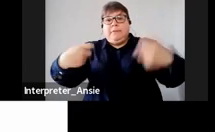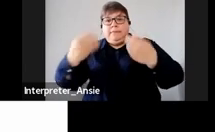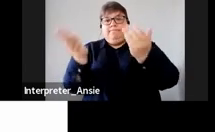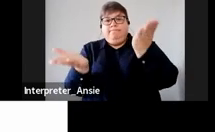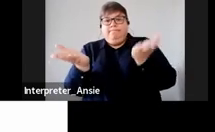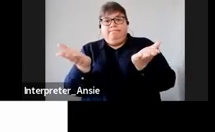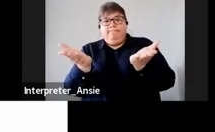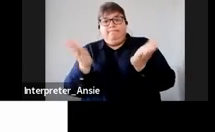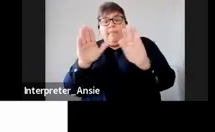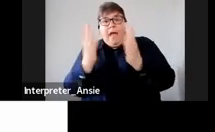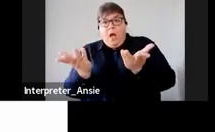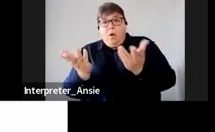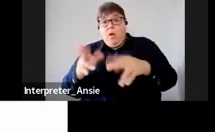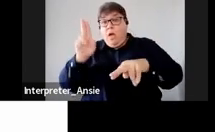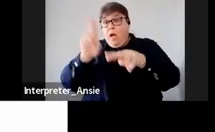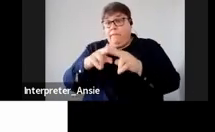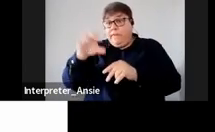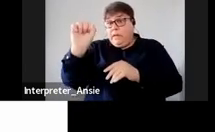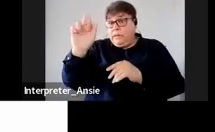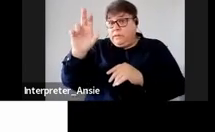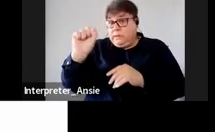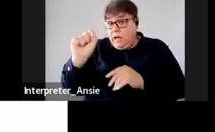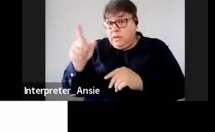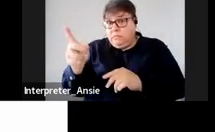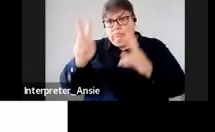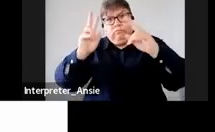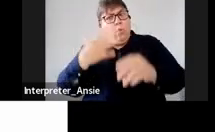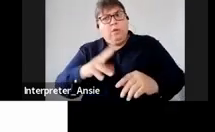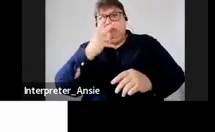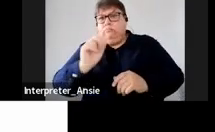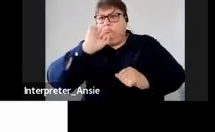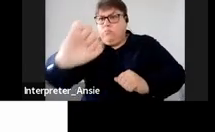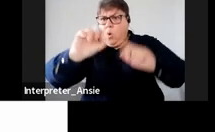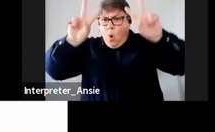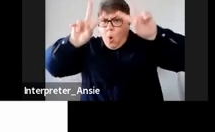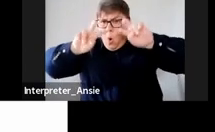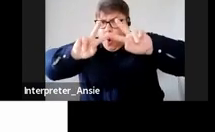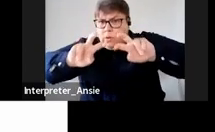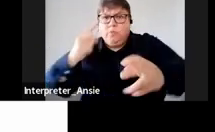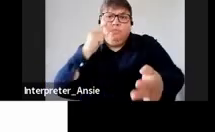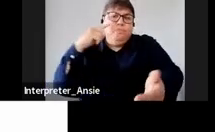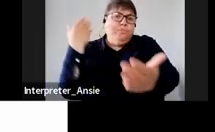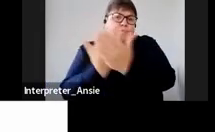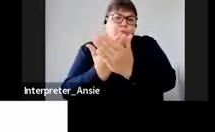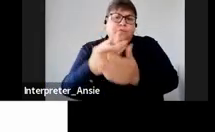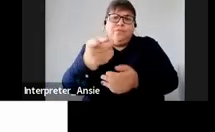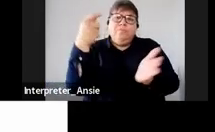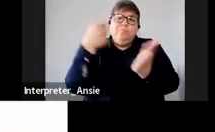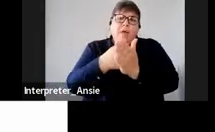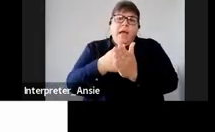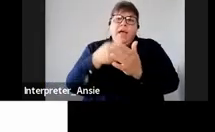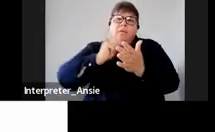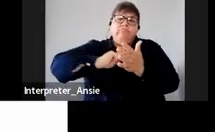also if SAS could request audit or they say that they want to see my bank statements to prove that I received an income